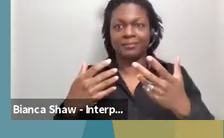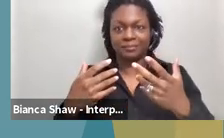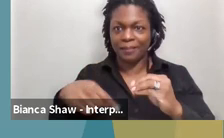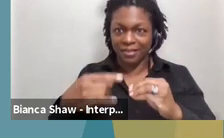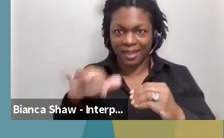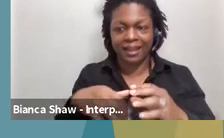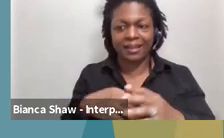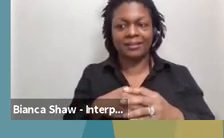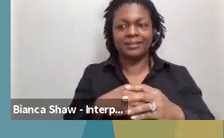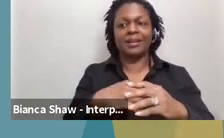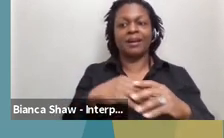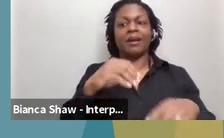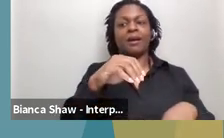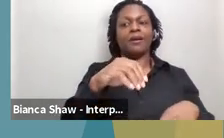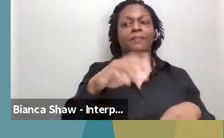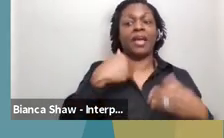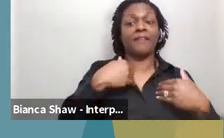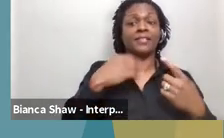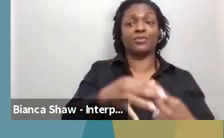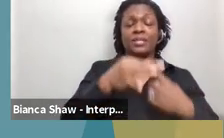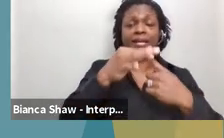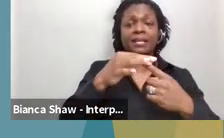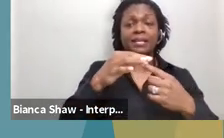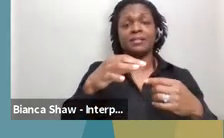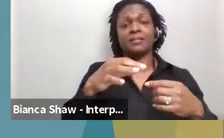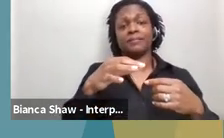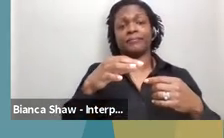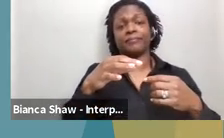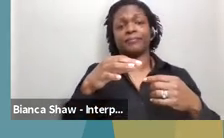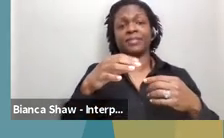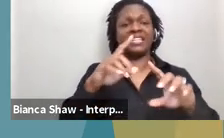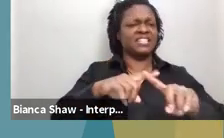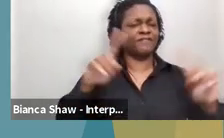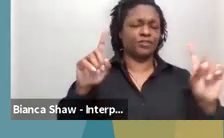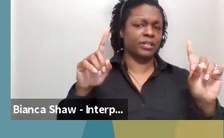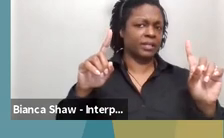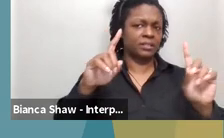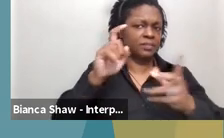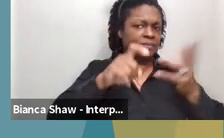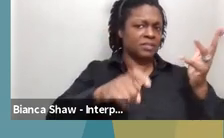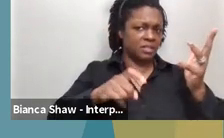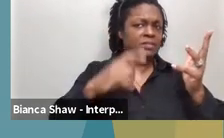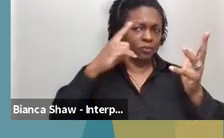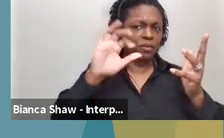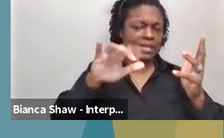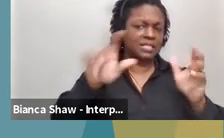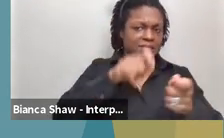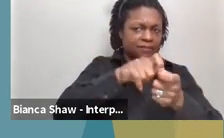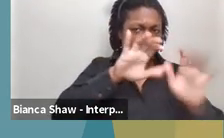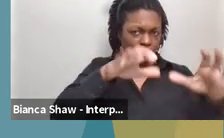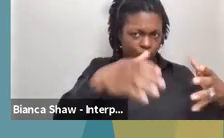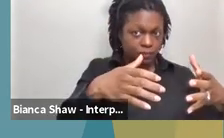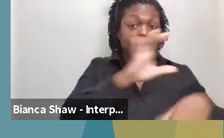meet specialty care needs and provide a provider shortage areas. Um, those clinical services